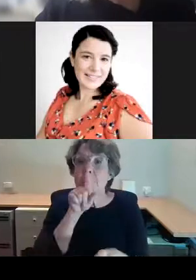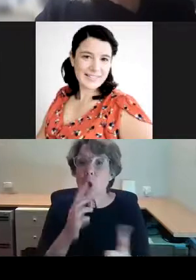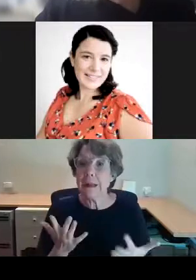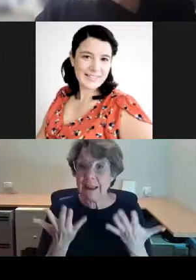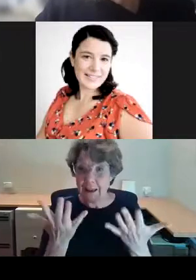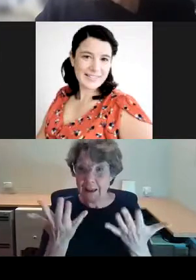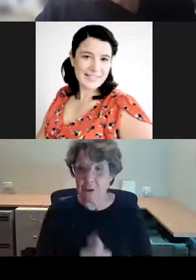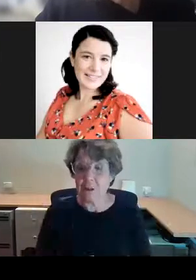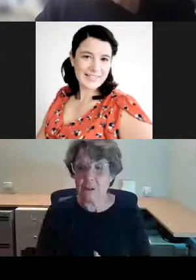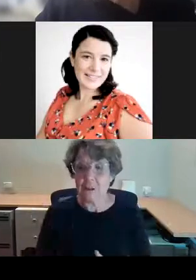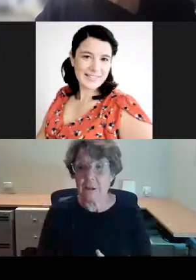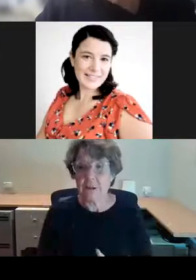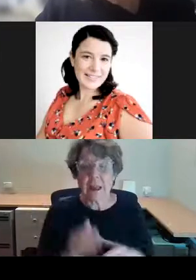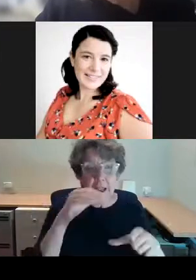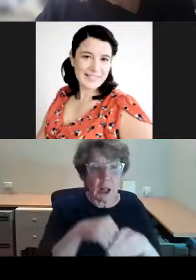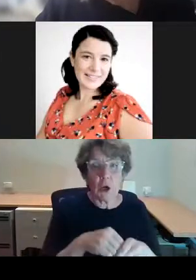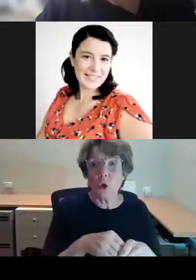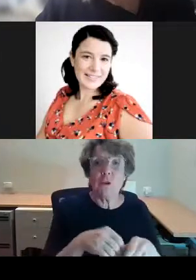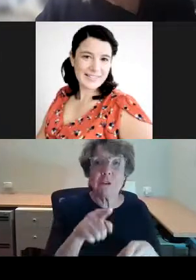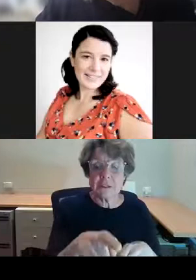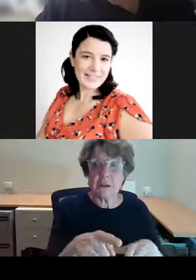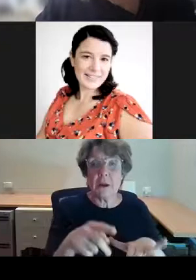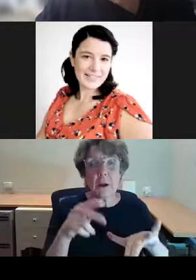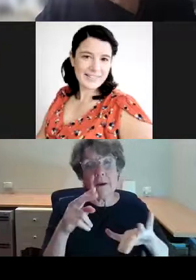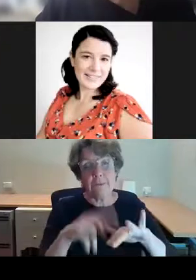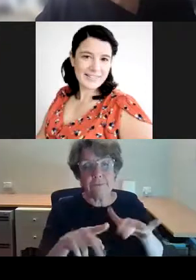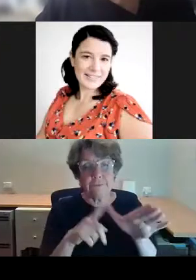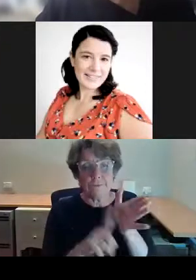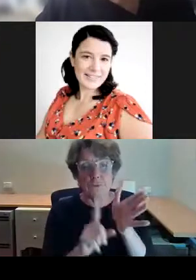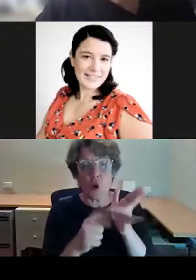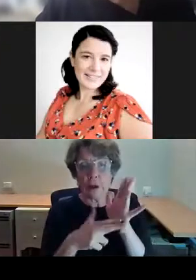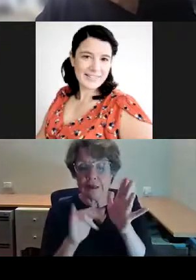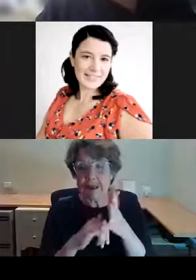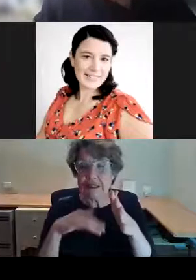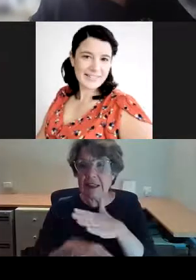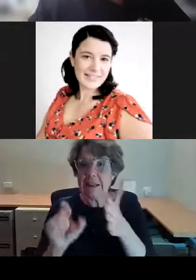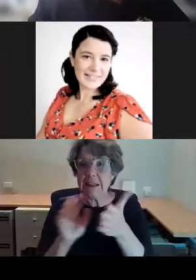that are peregrine falcons, which can be seen above Chifley Square where they roost.